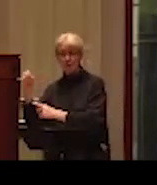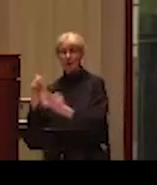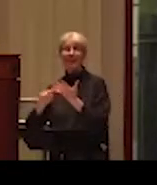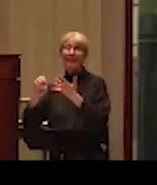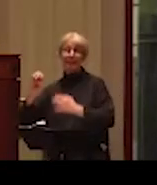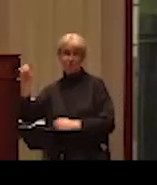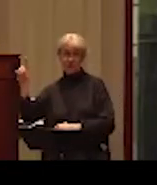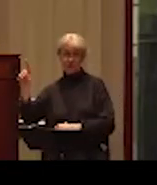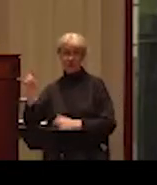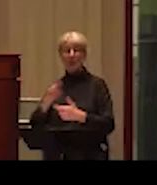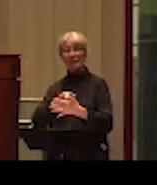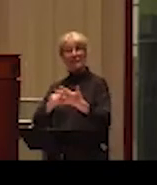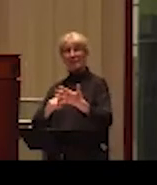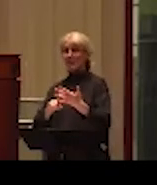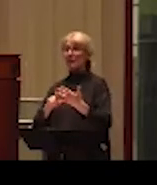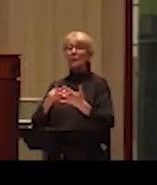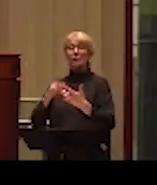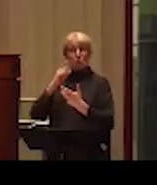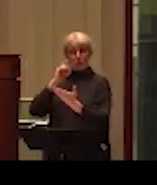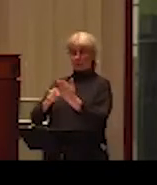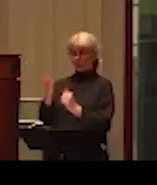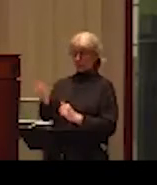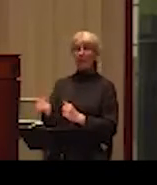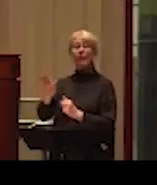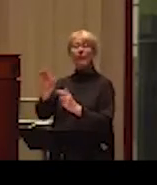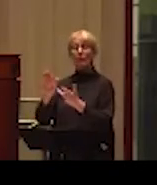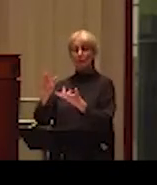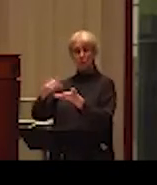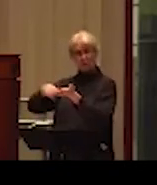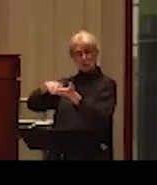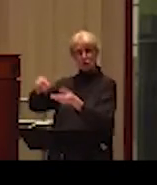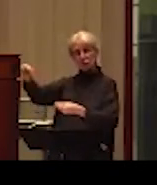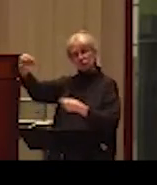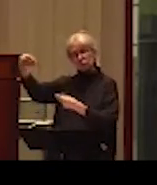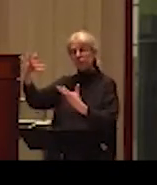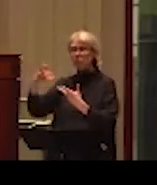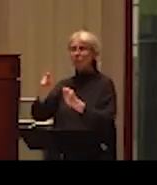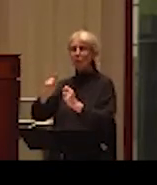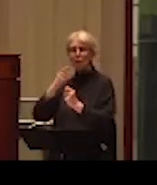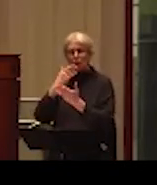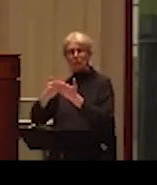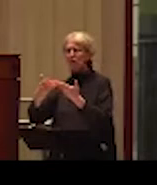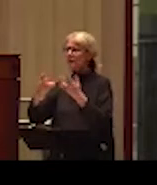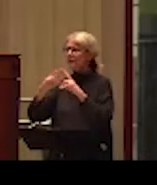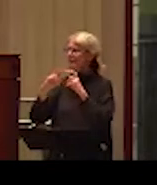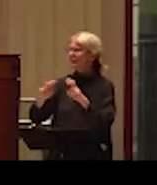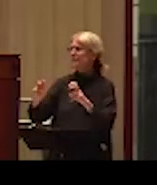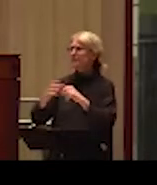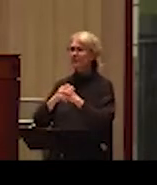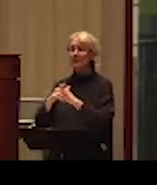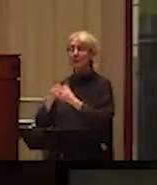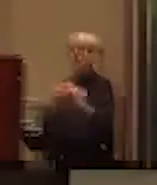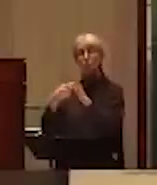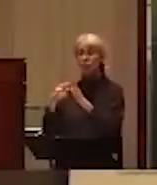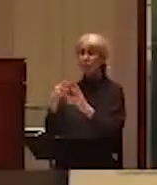for the prize, the work must be the object of or present a meaningful analysis of the conduct or consequences